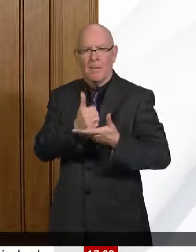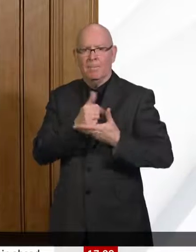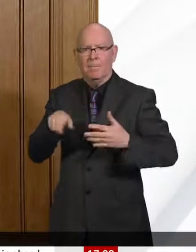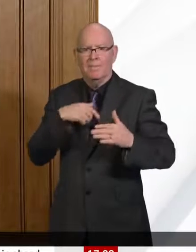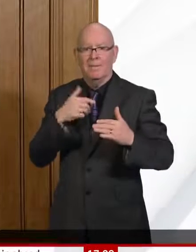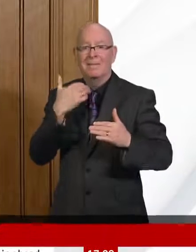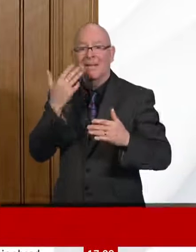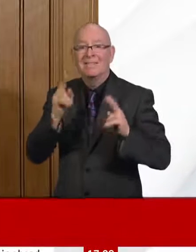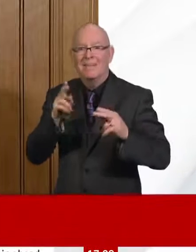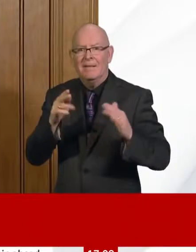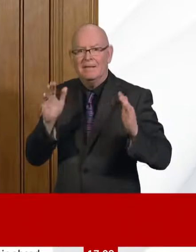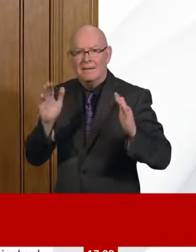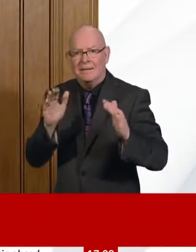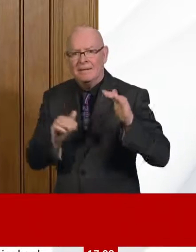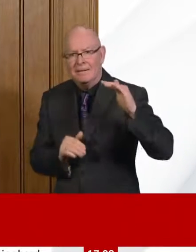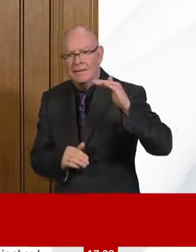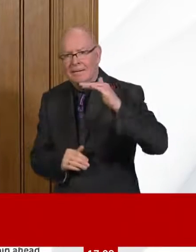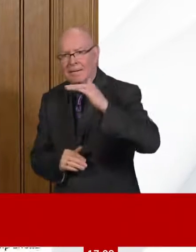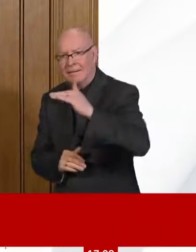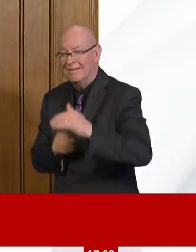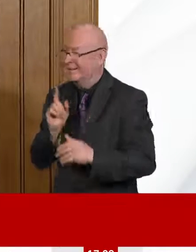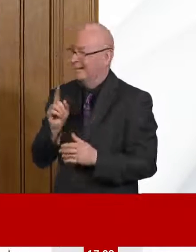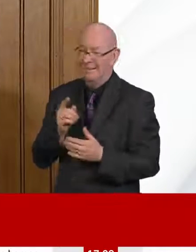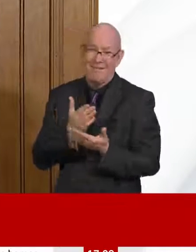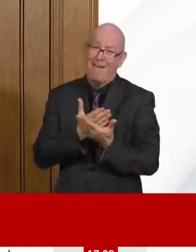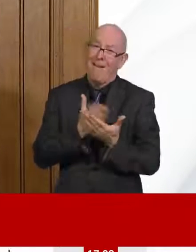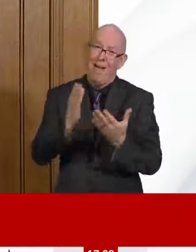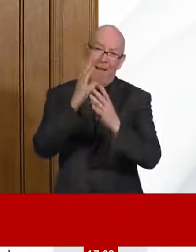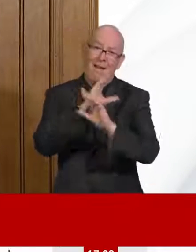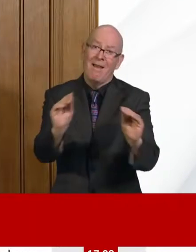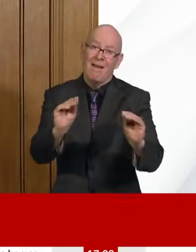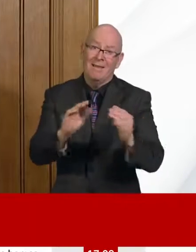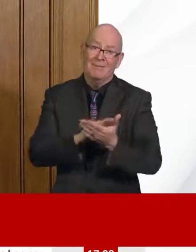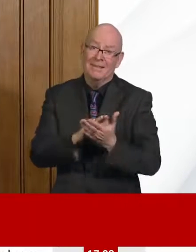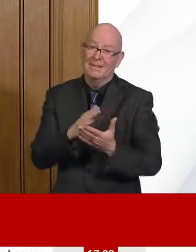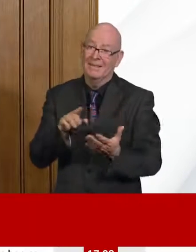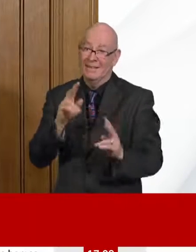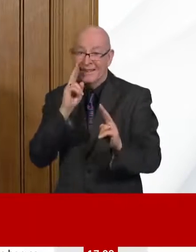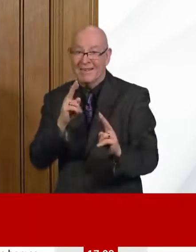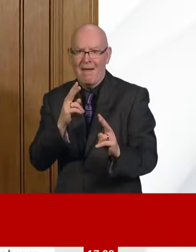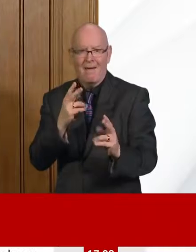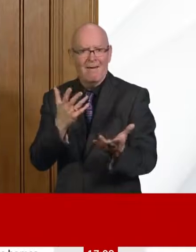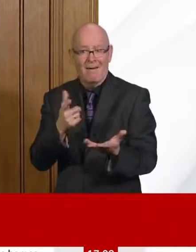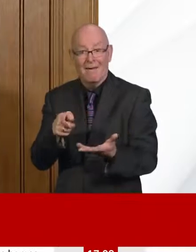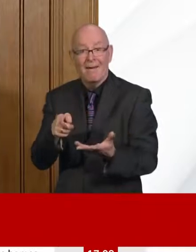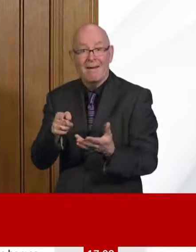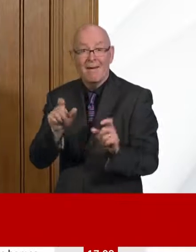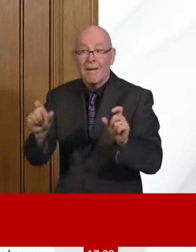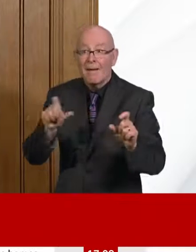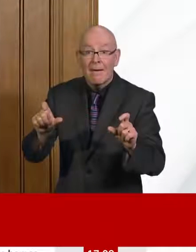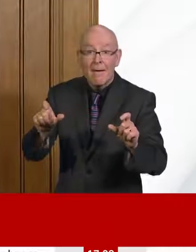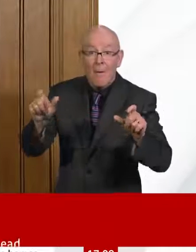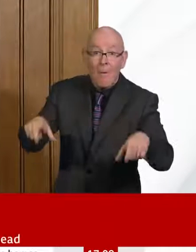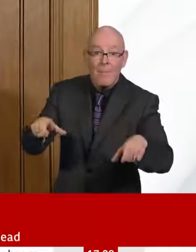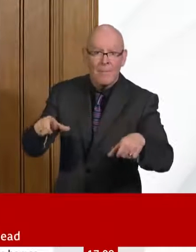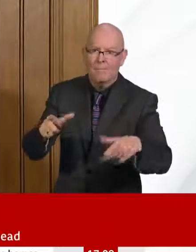through in terms of social distancing, in terms of not meeting with friends and family. It's really important that those benefits are maintained, that